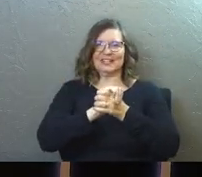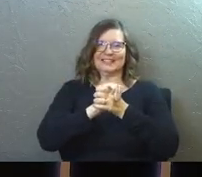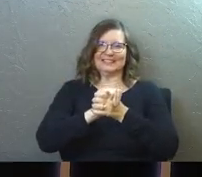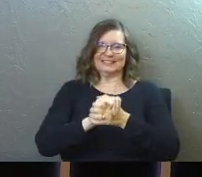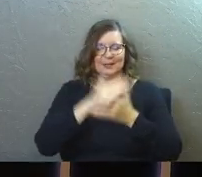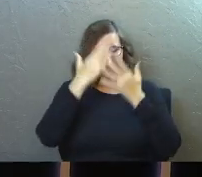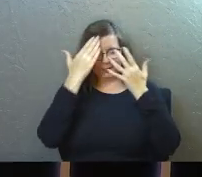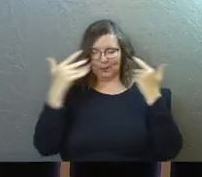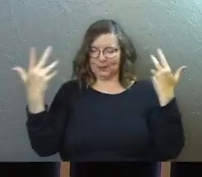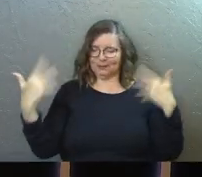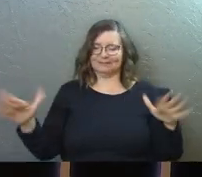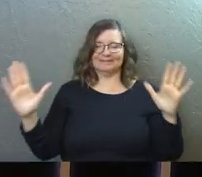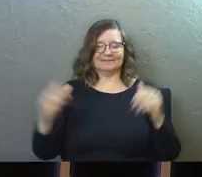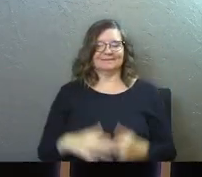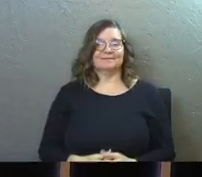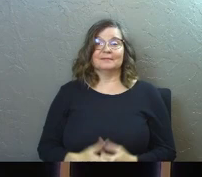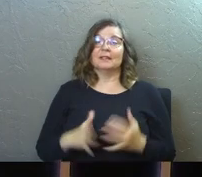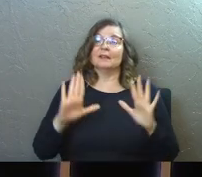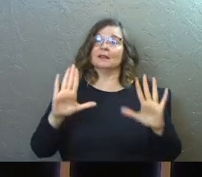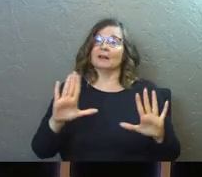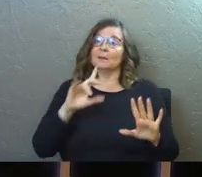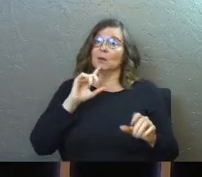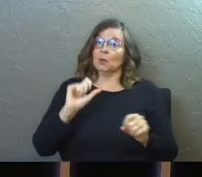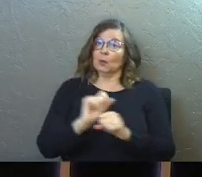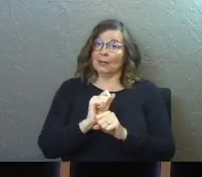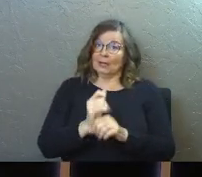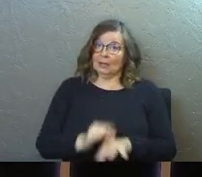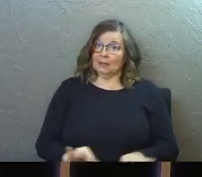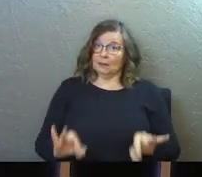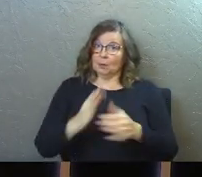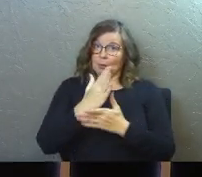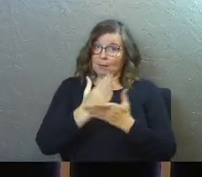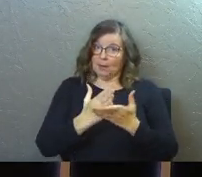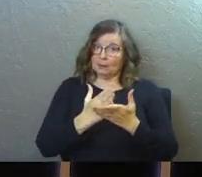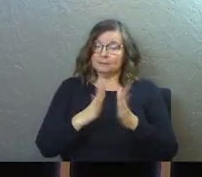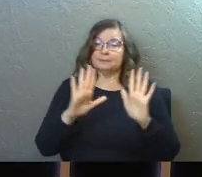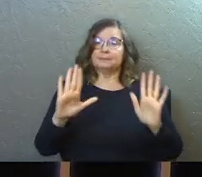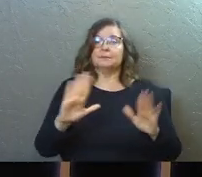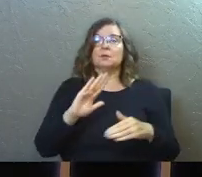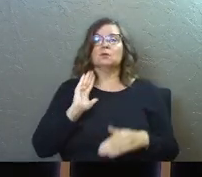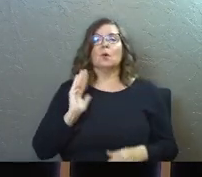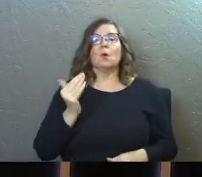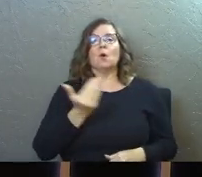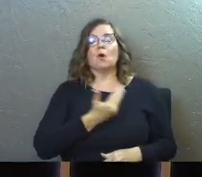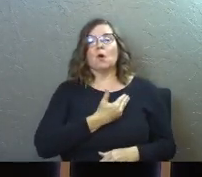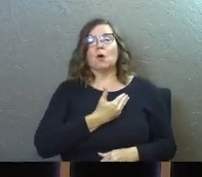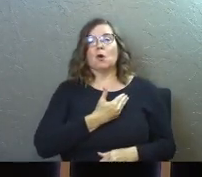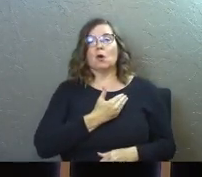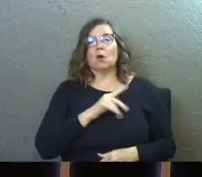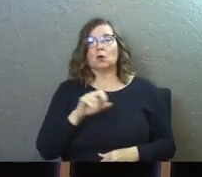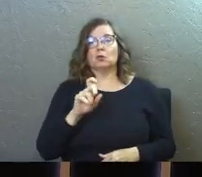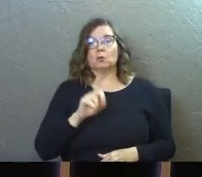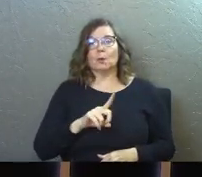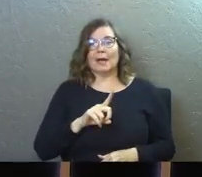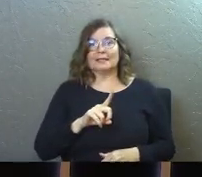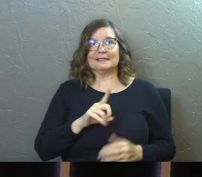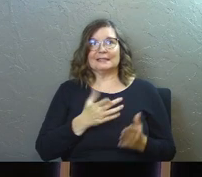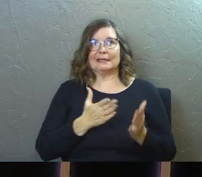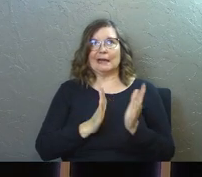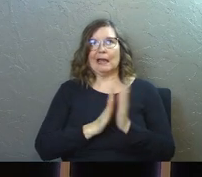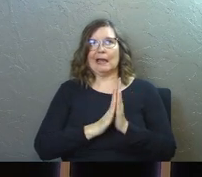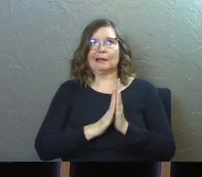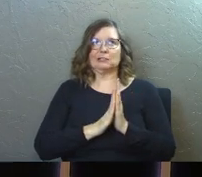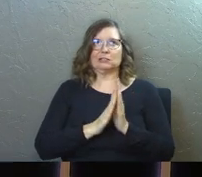You got through it. But here's the really important part. So our question asker